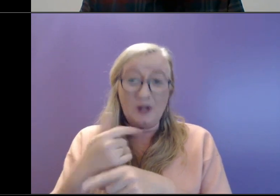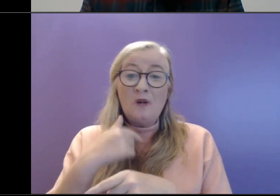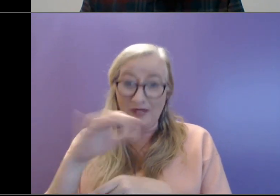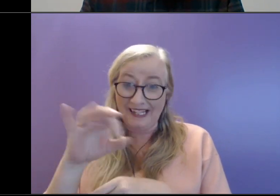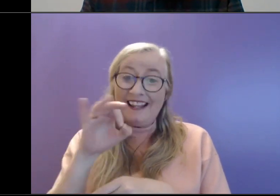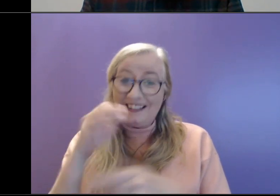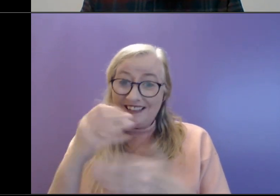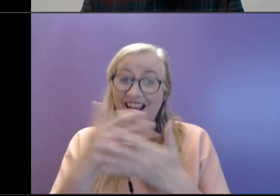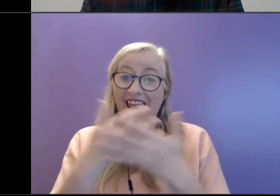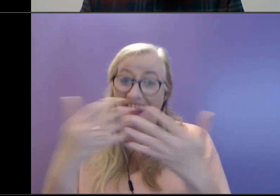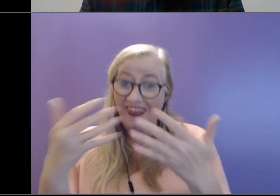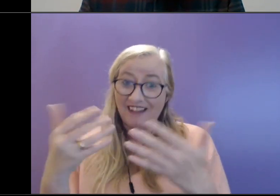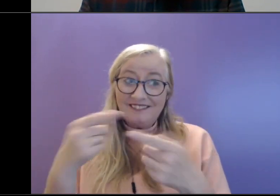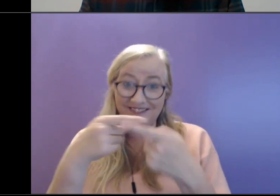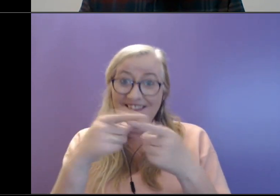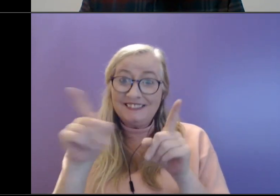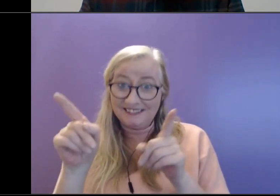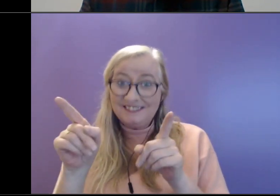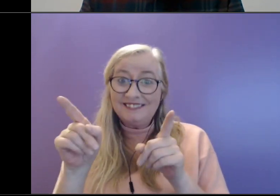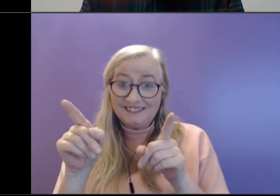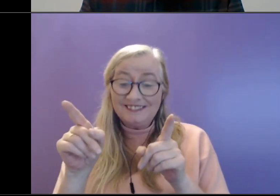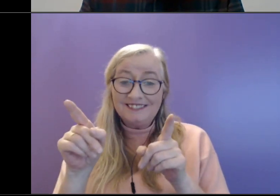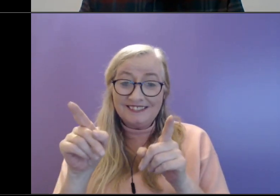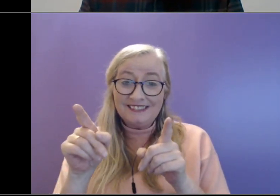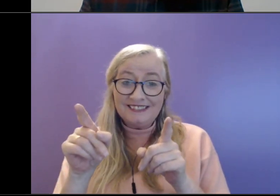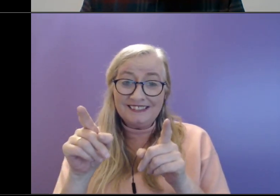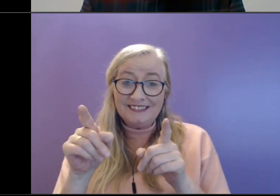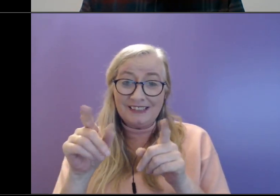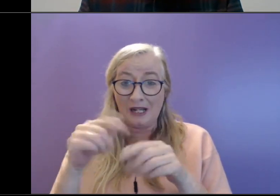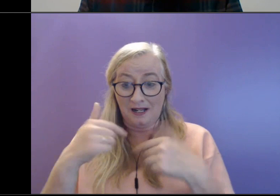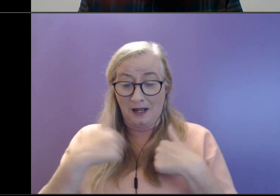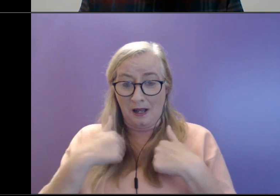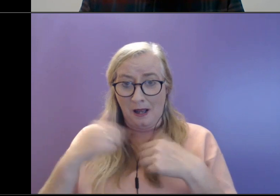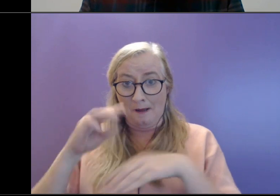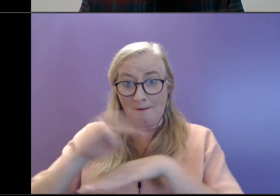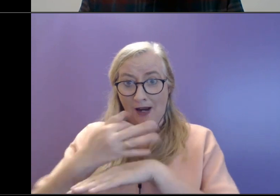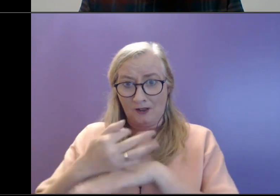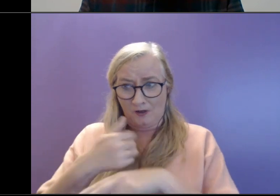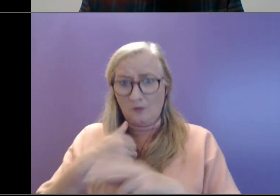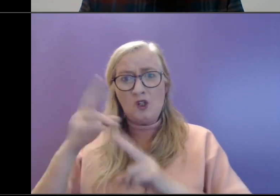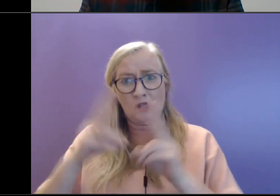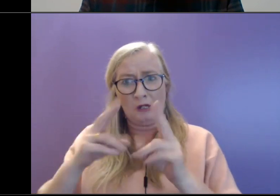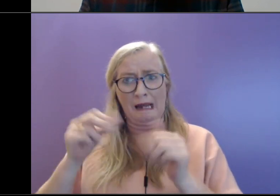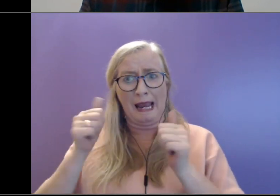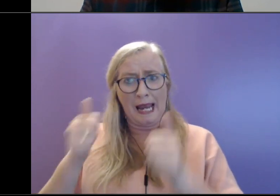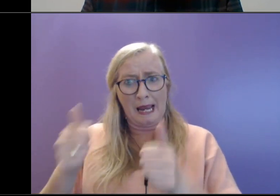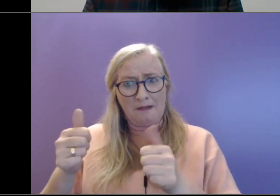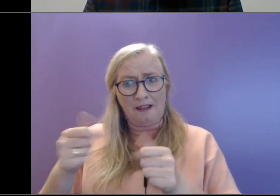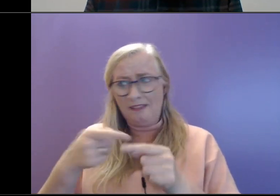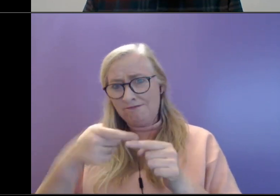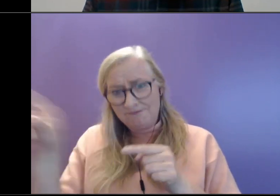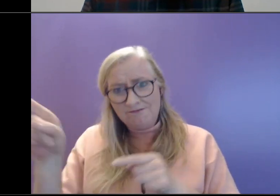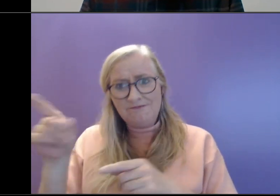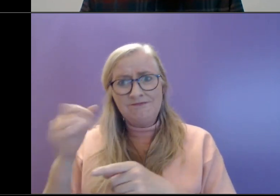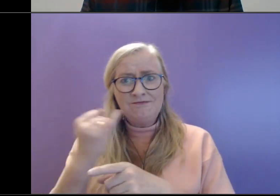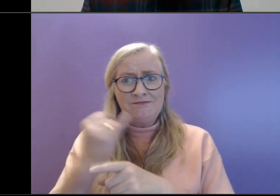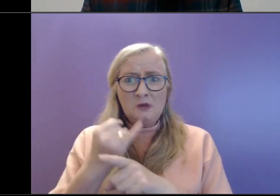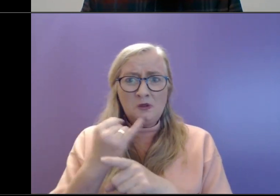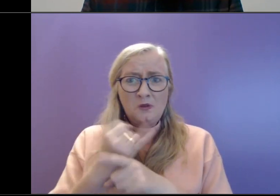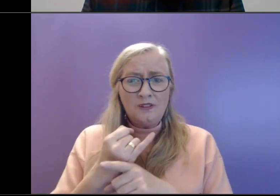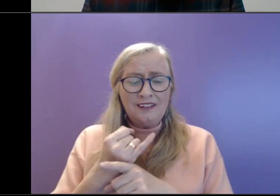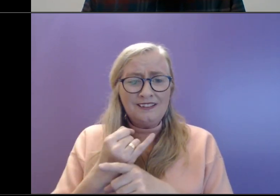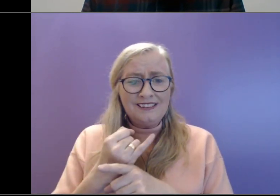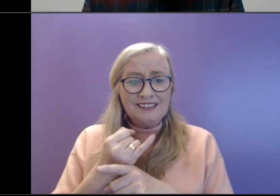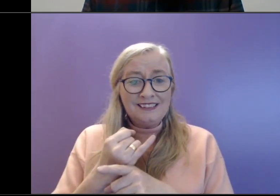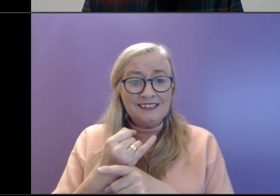feelings of guilt or whatever as parents that we should be able to get them to school. And we know because we, you know, when we sit